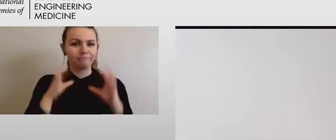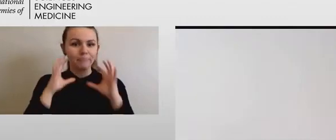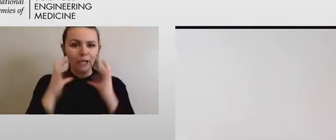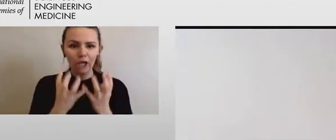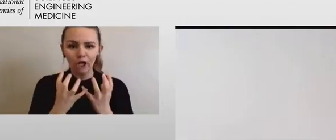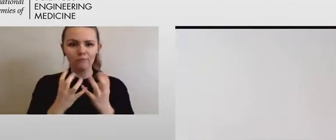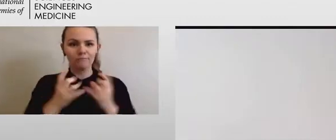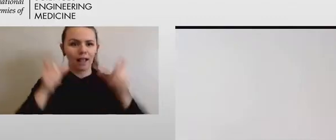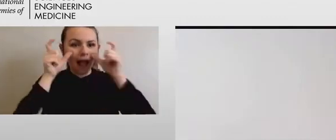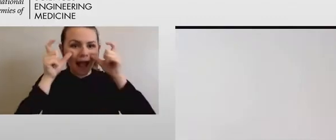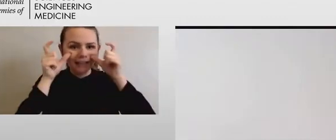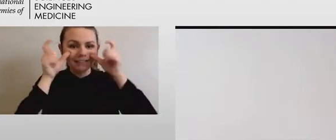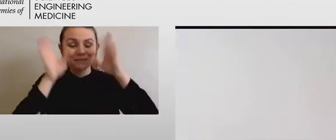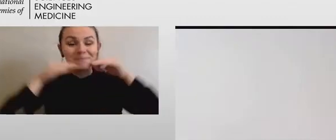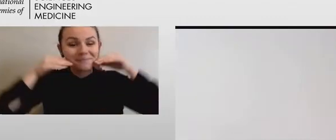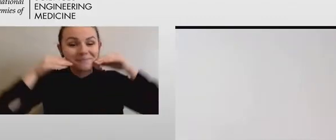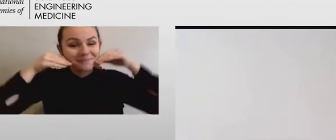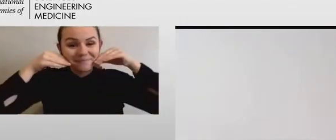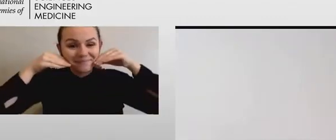Good to see you all.